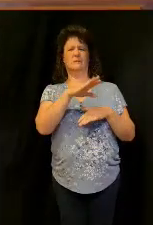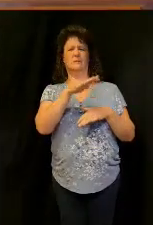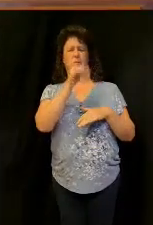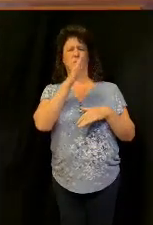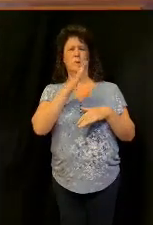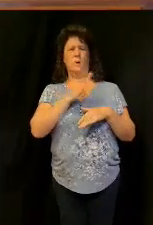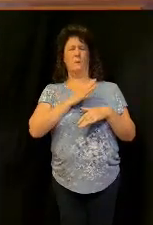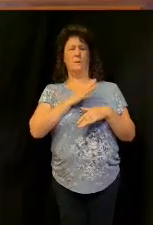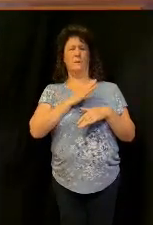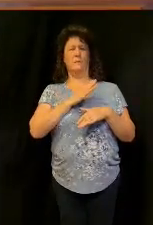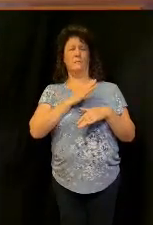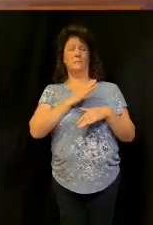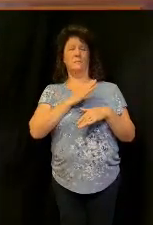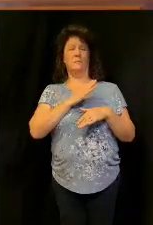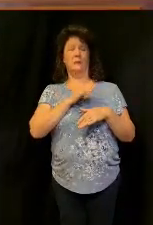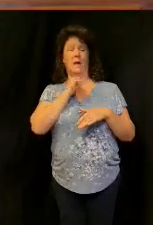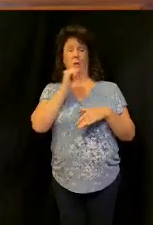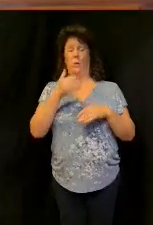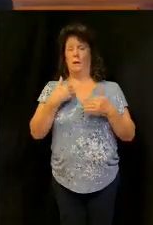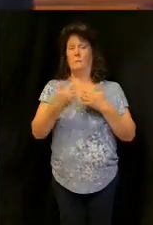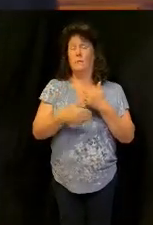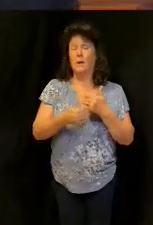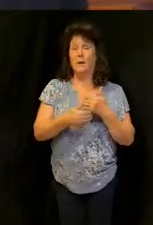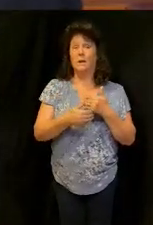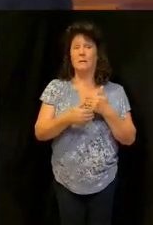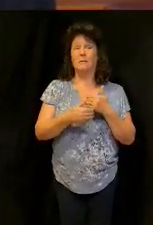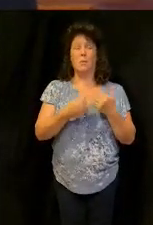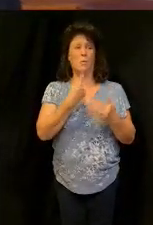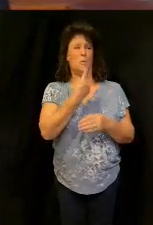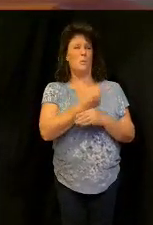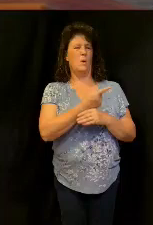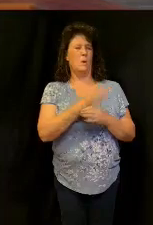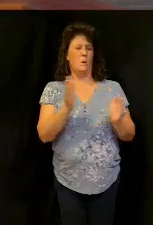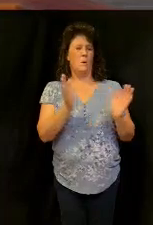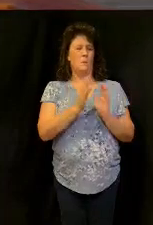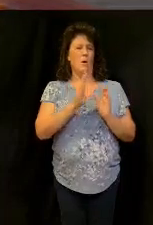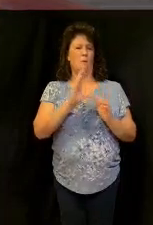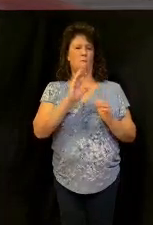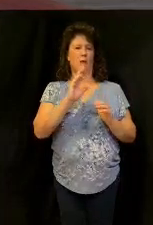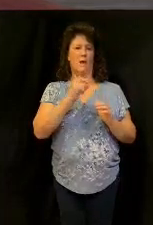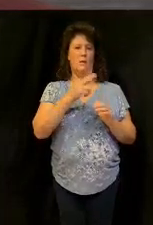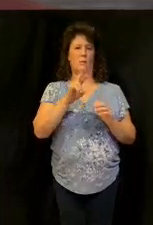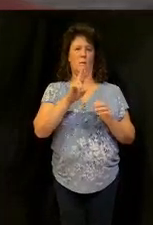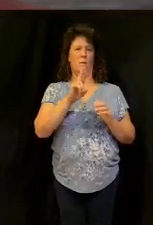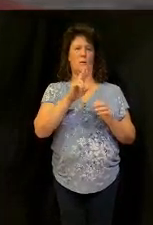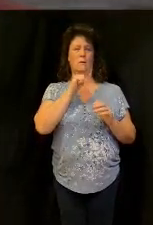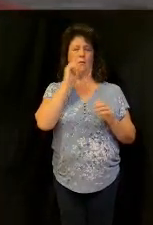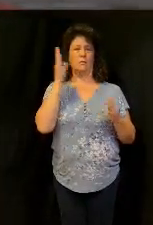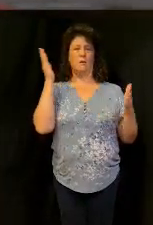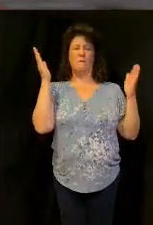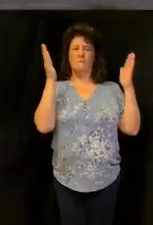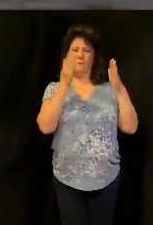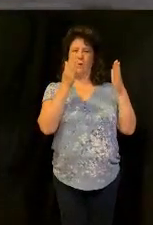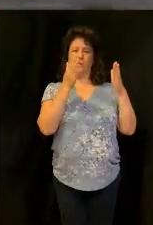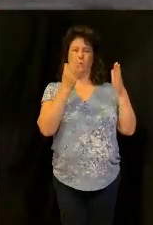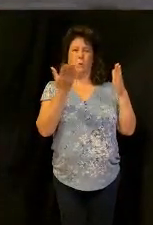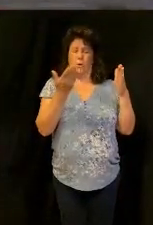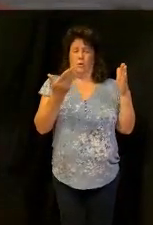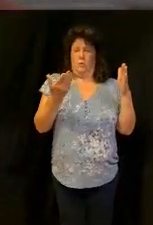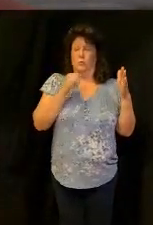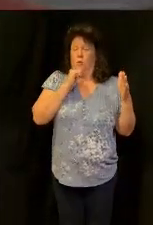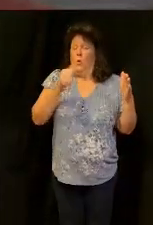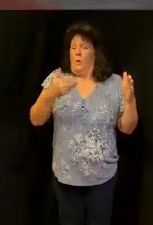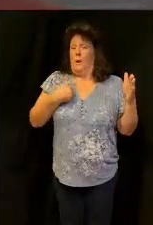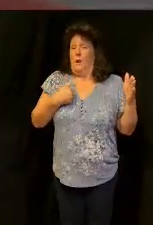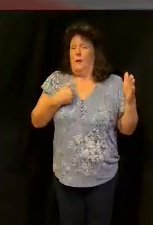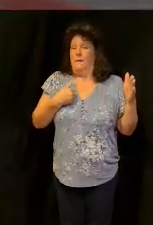as the Lord your God lives I do not have bread only a handful of flour in the bin see you can't focus on what you don't have you got to focus on what you do